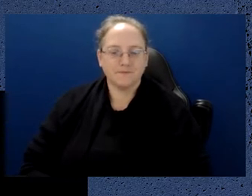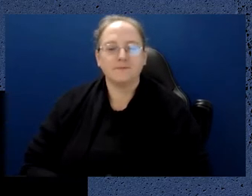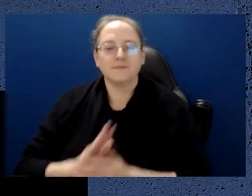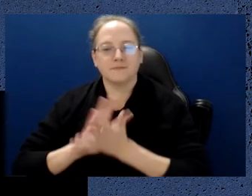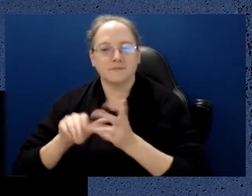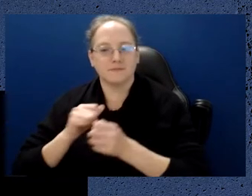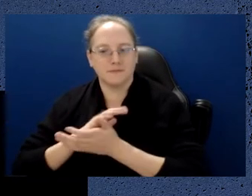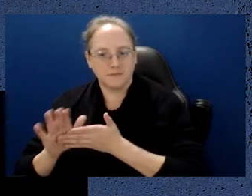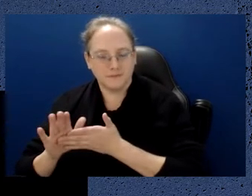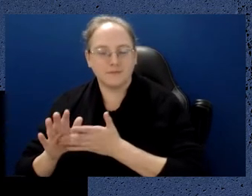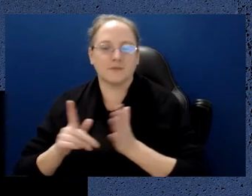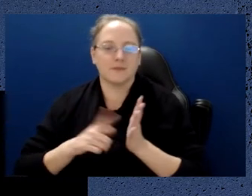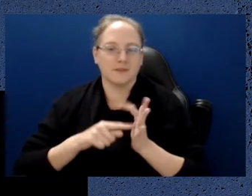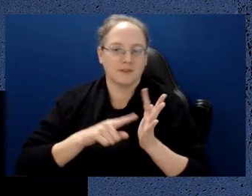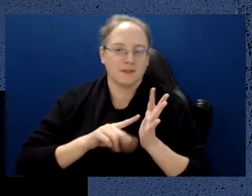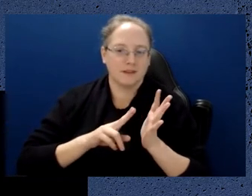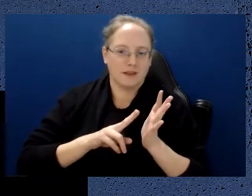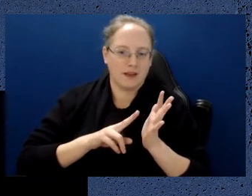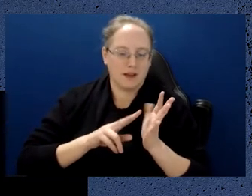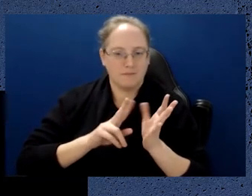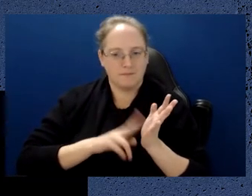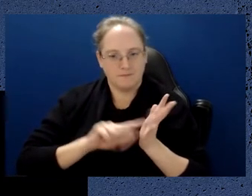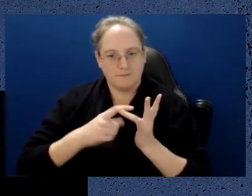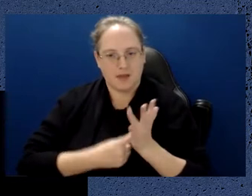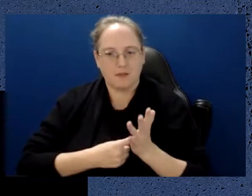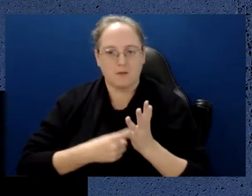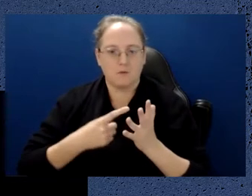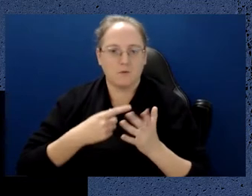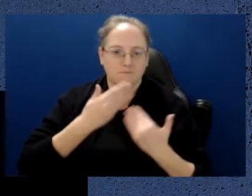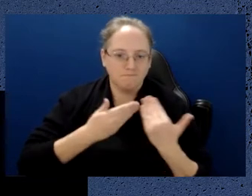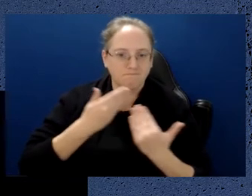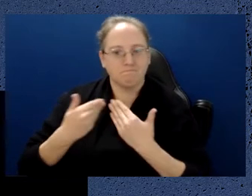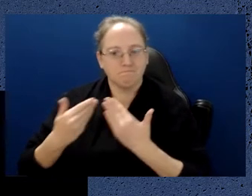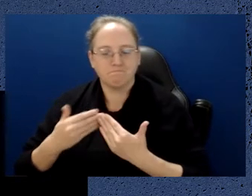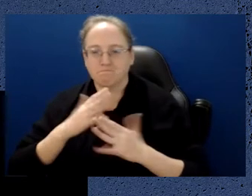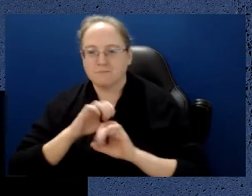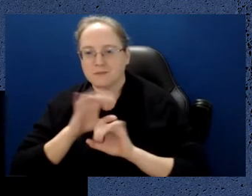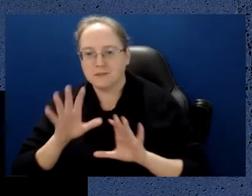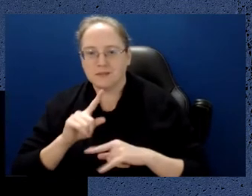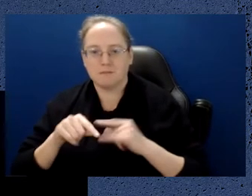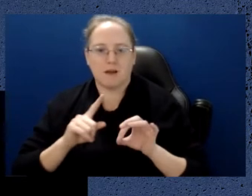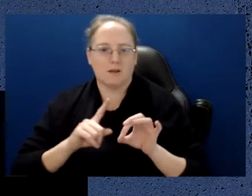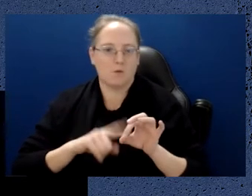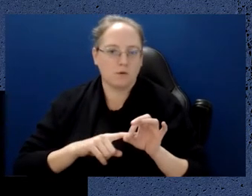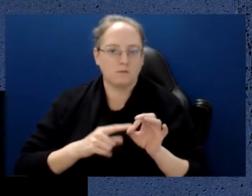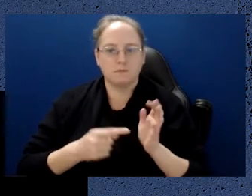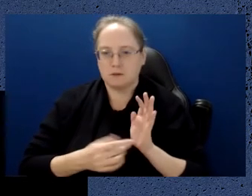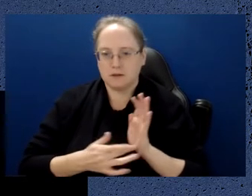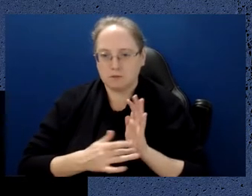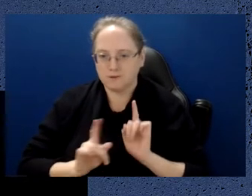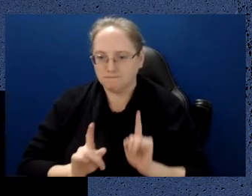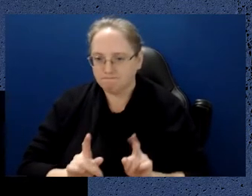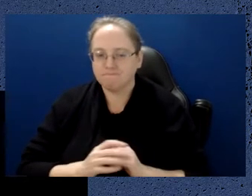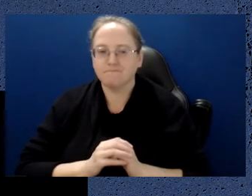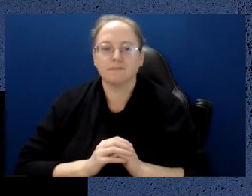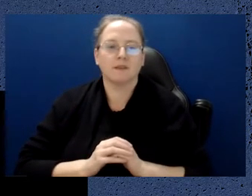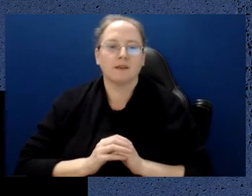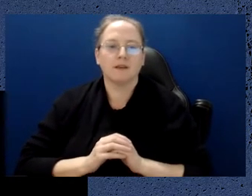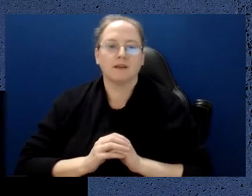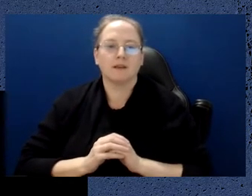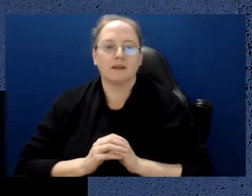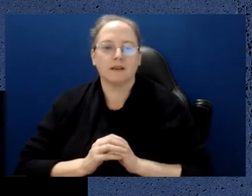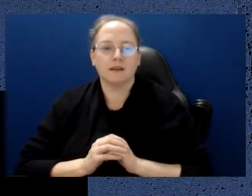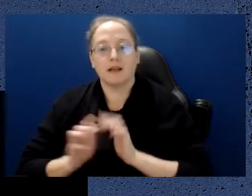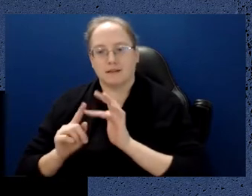some very nice descriptions of quantum technology and in Eleanor's case, in